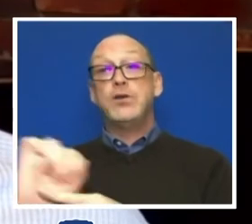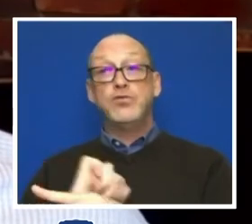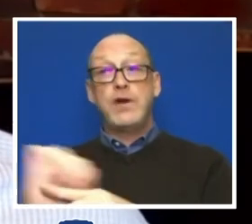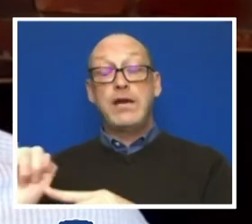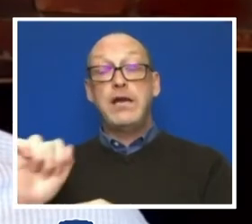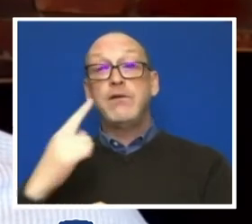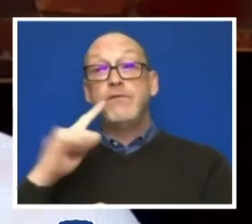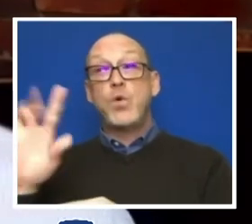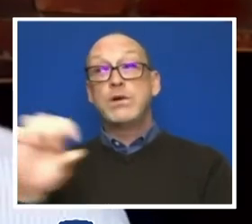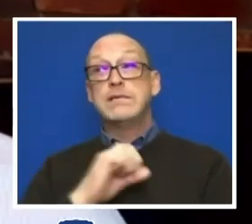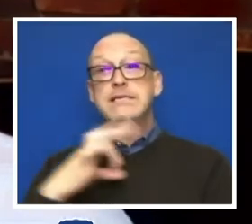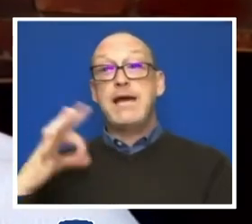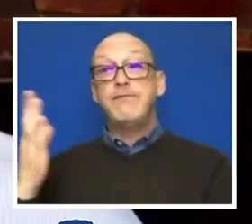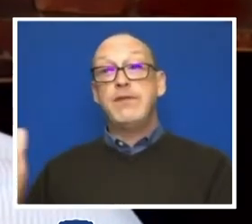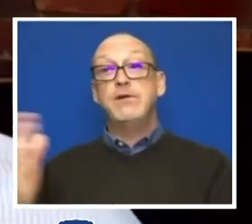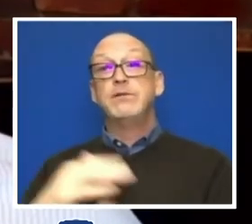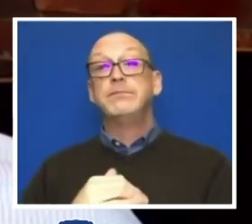staff.